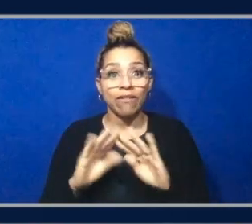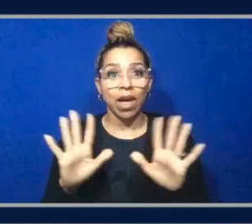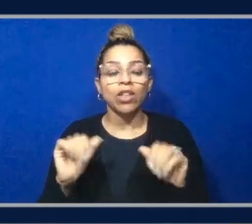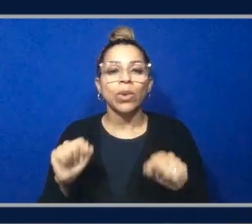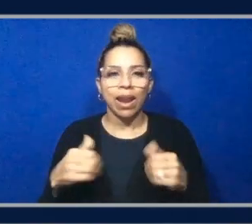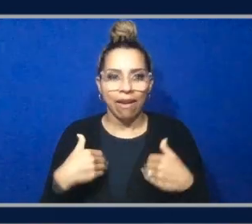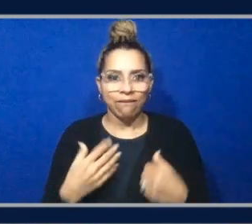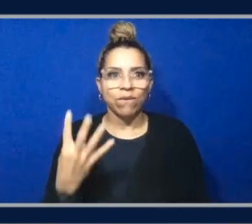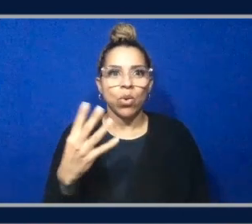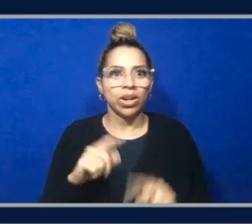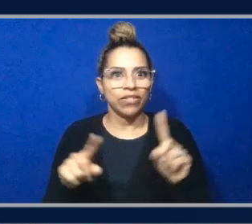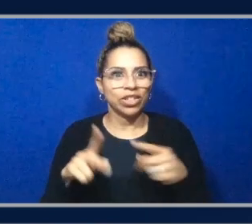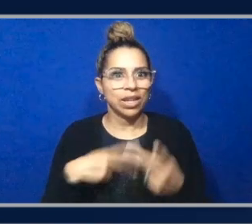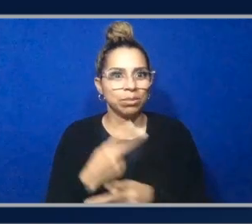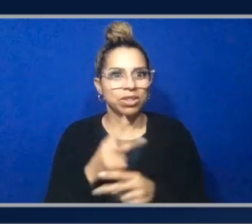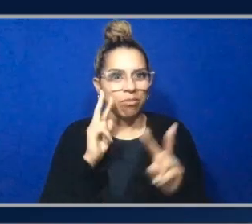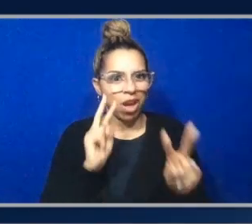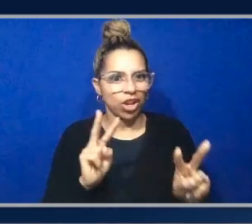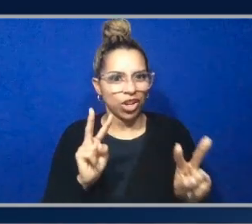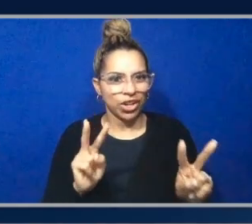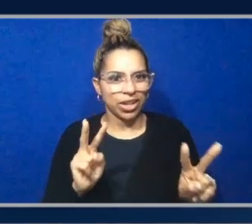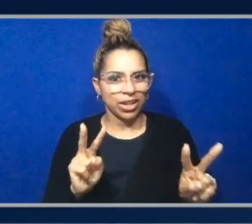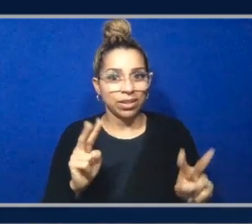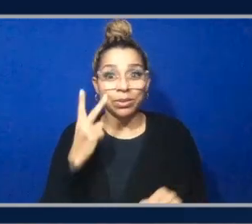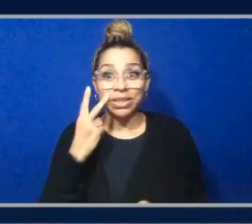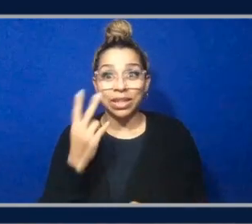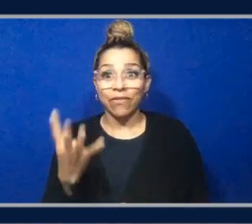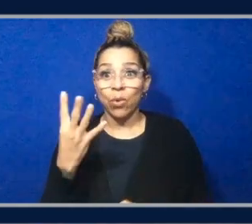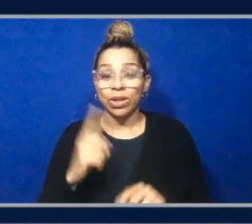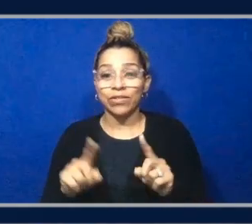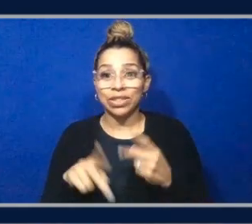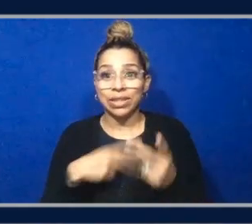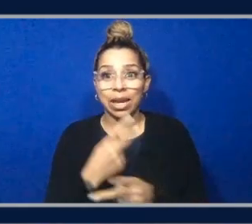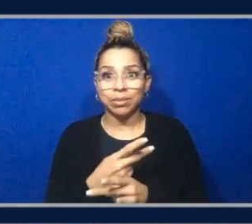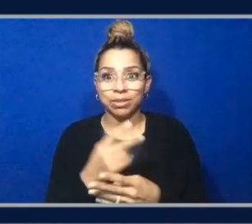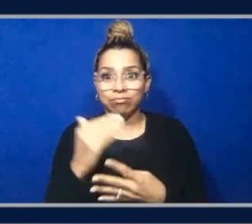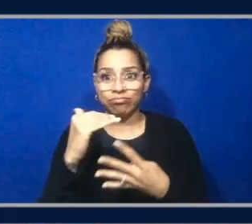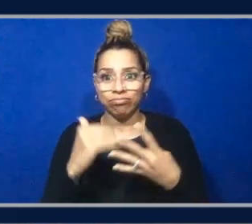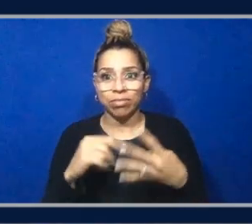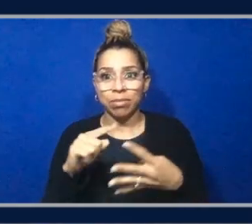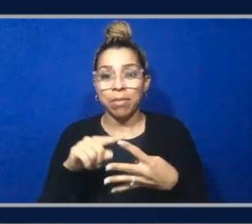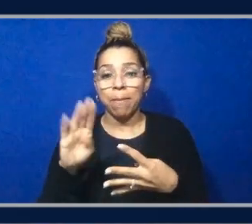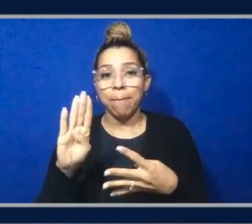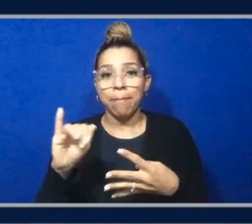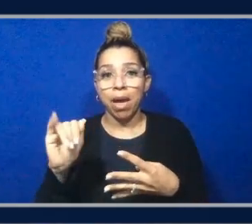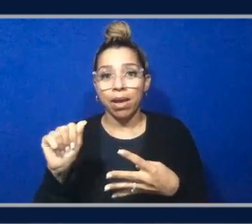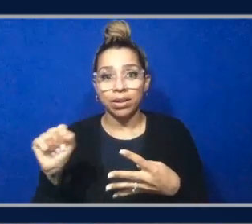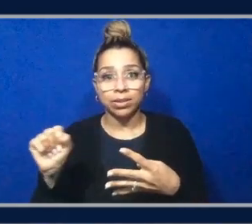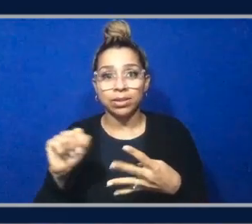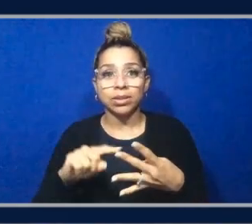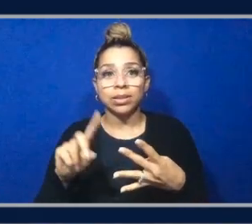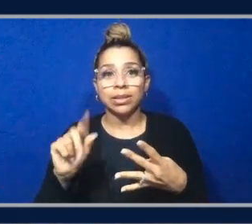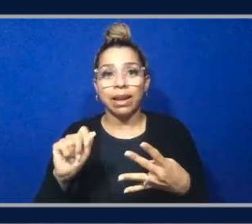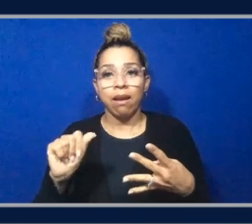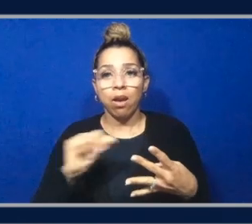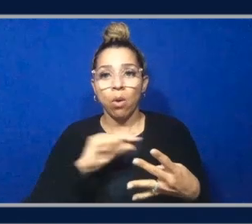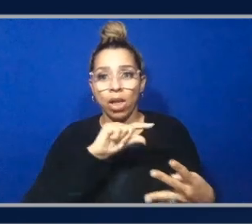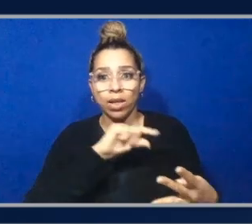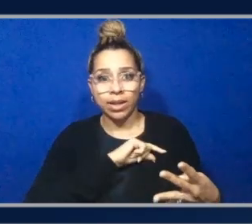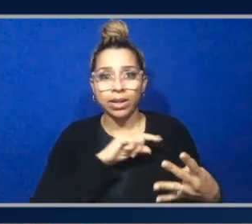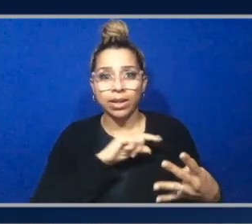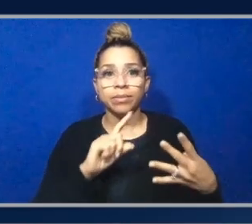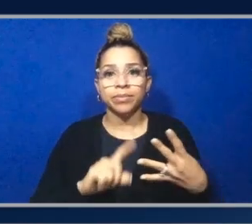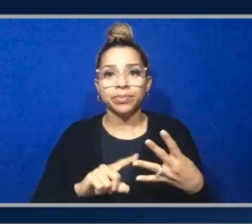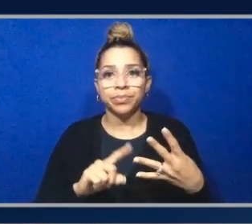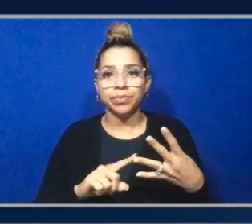monitoring. And in fact, you see those four types listed here. You can monitor for bias, can monitor for data quality, monitor for feature